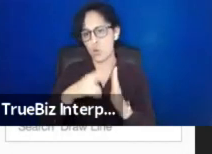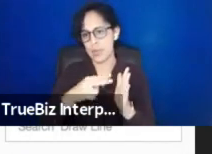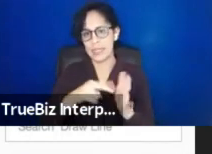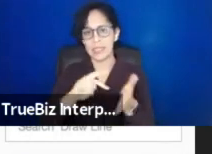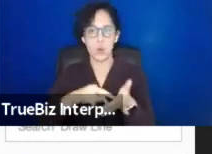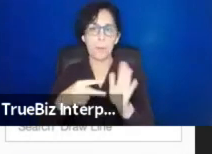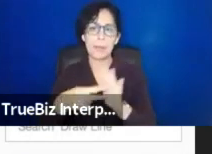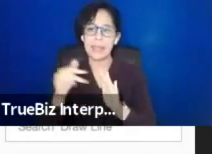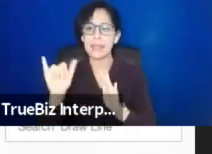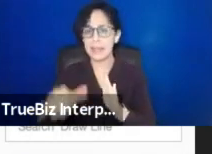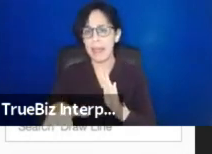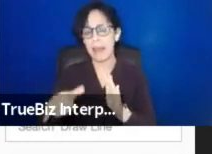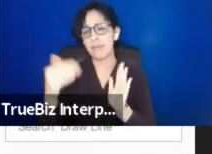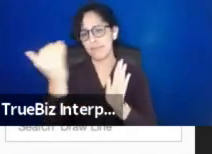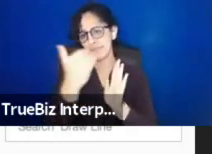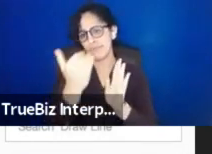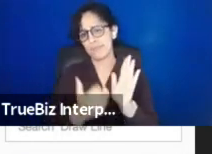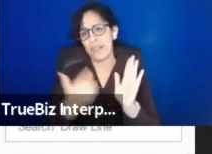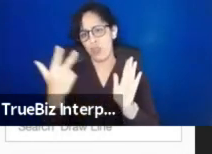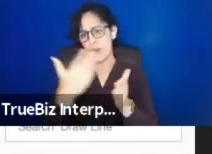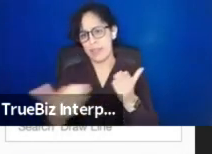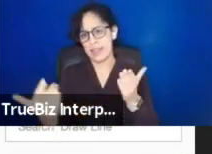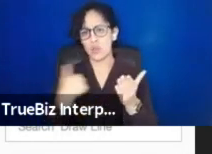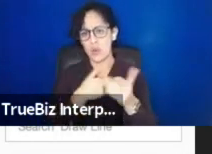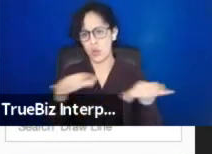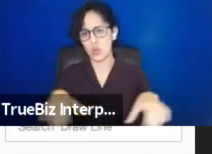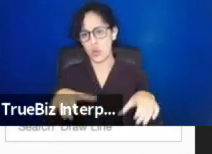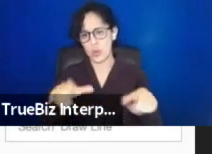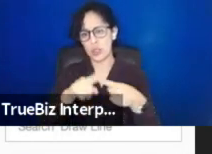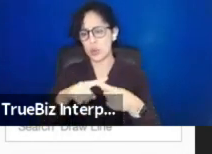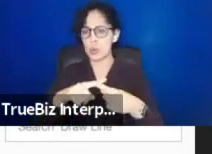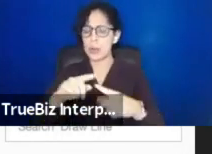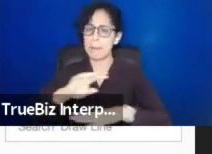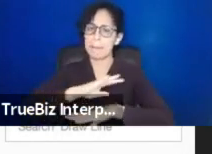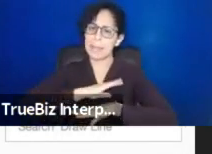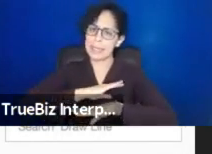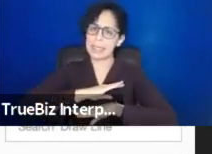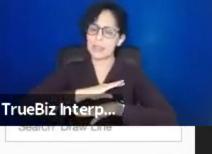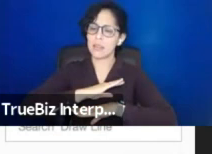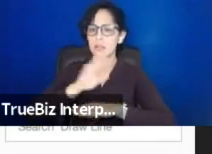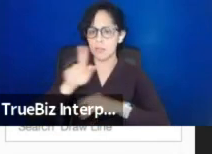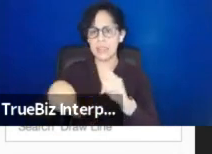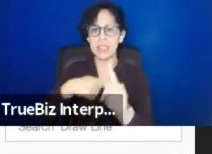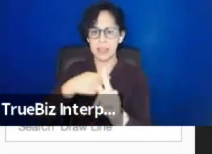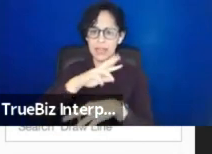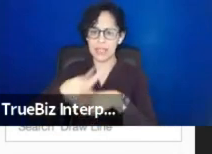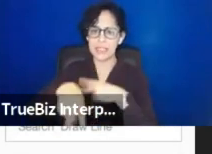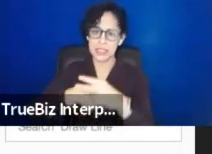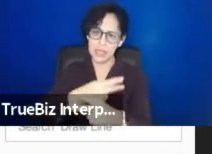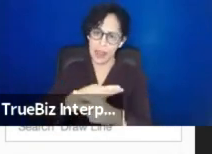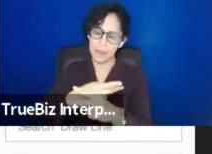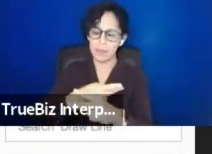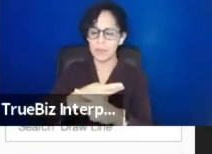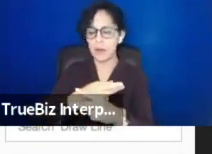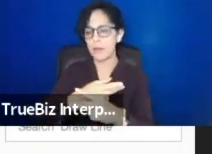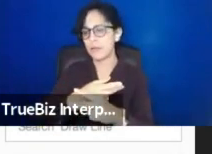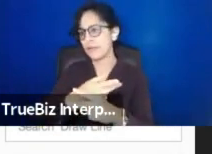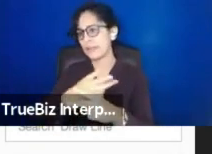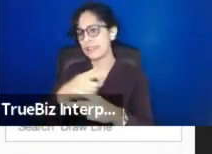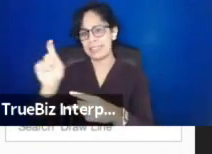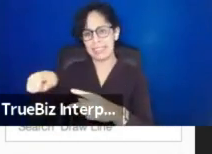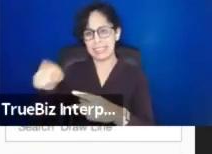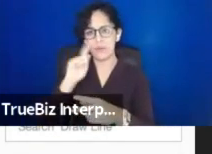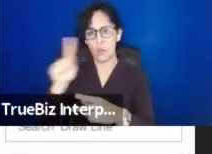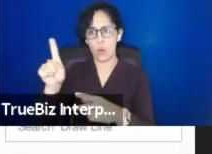of list those as three things we were doing to meet specific kinds of, um, needs for